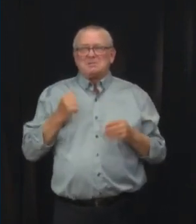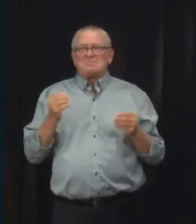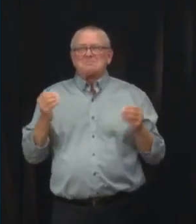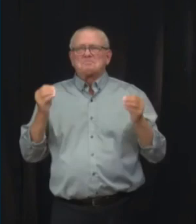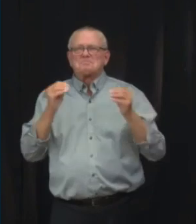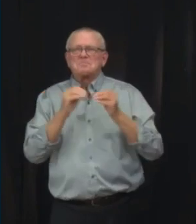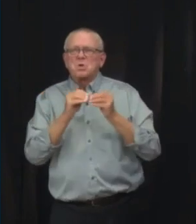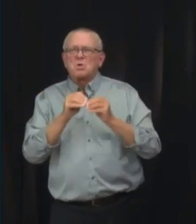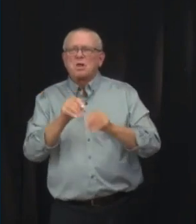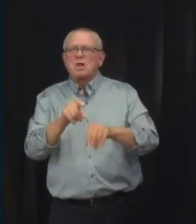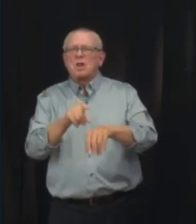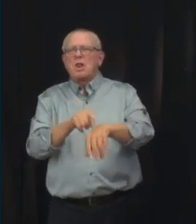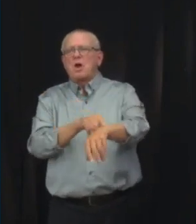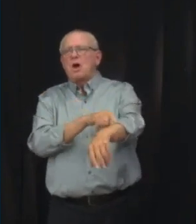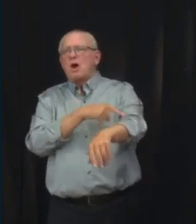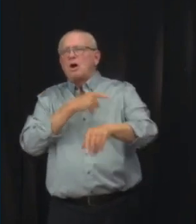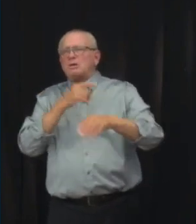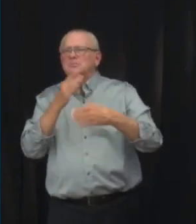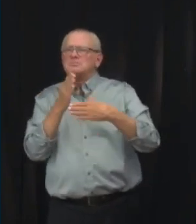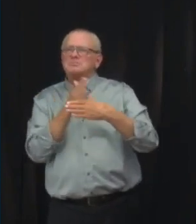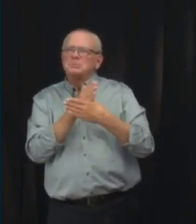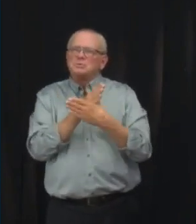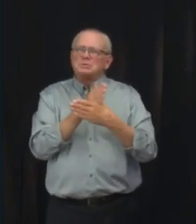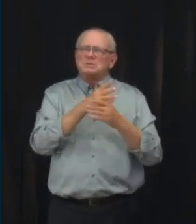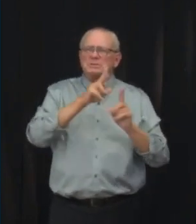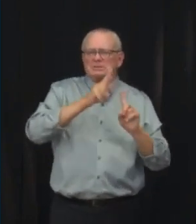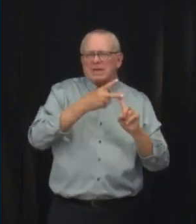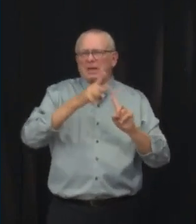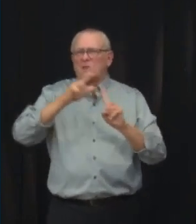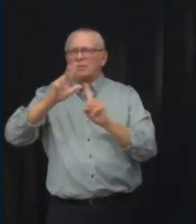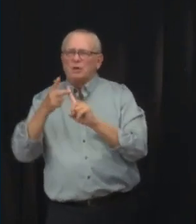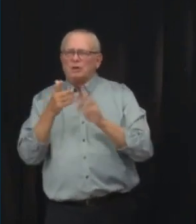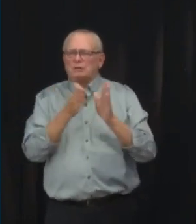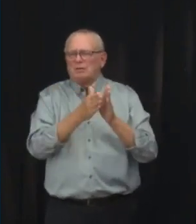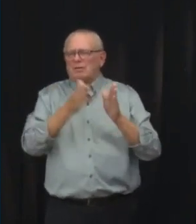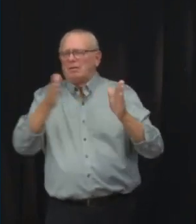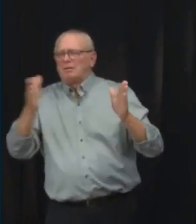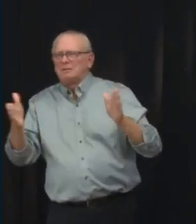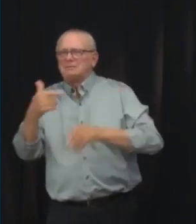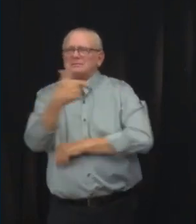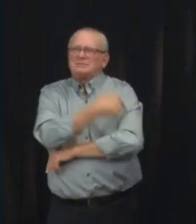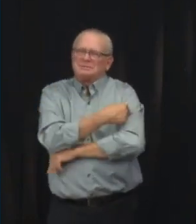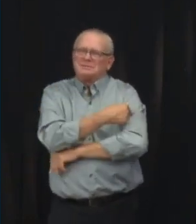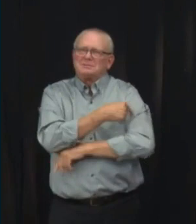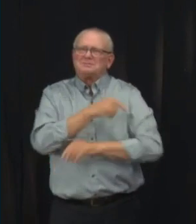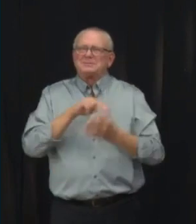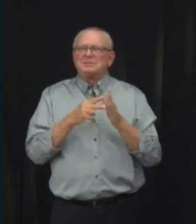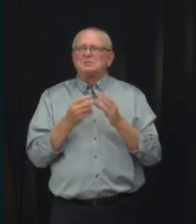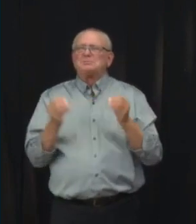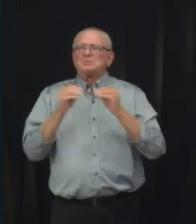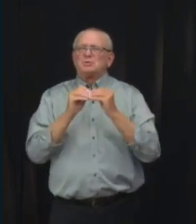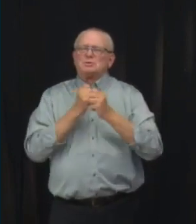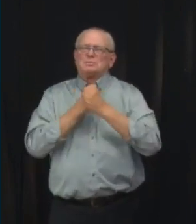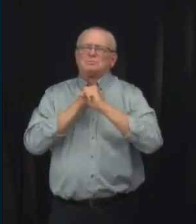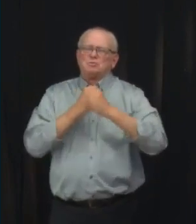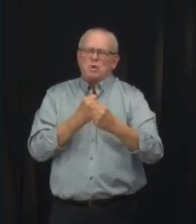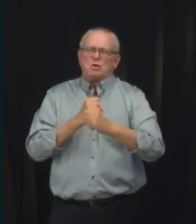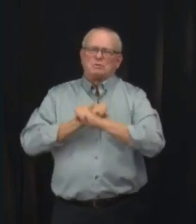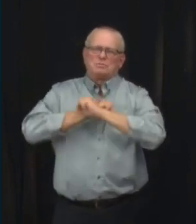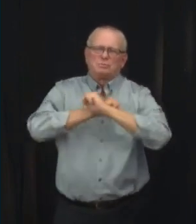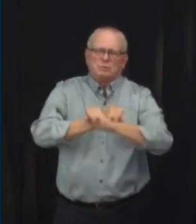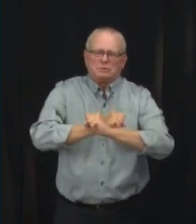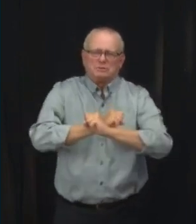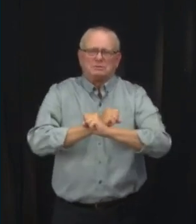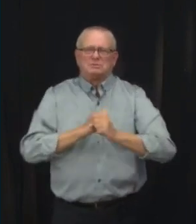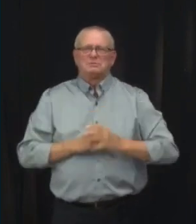countries. We now know that the longer interval provided a higher level of protection, and it is not yet clear how that plays out over